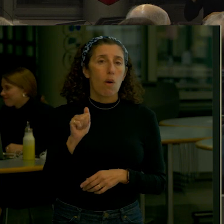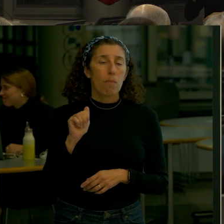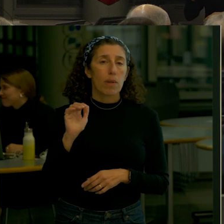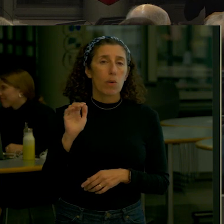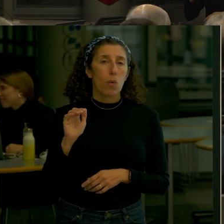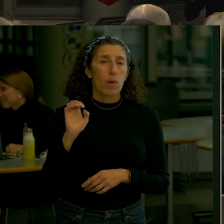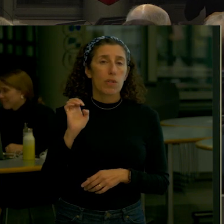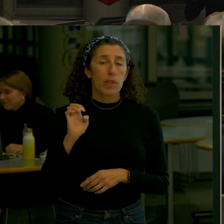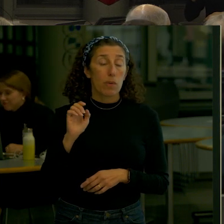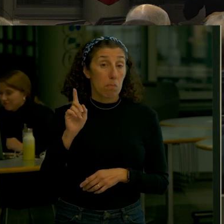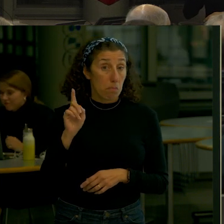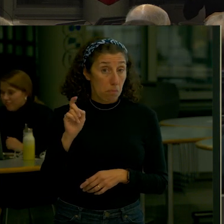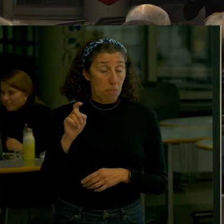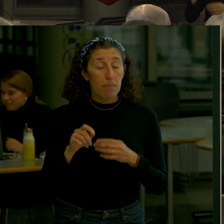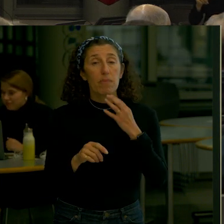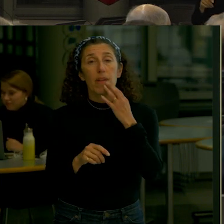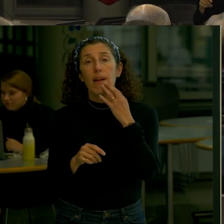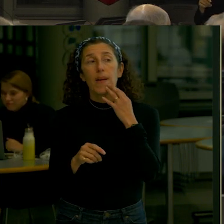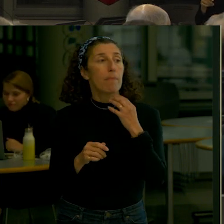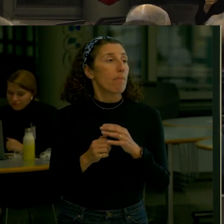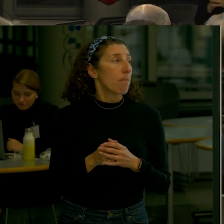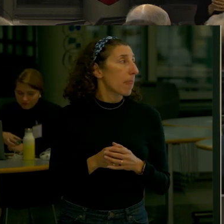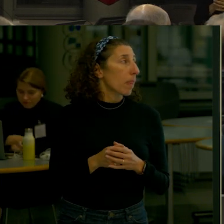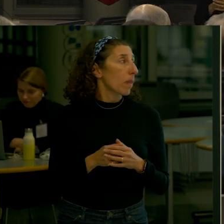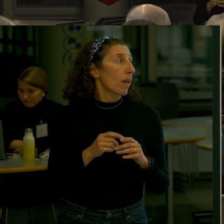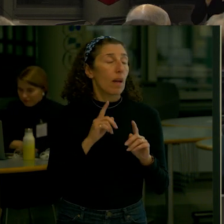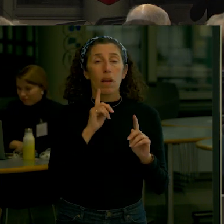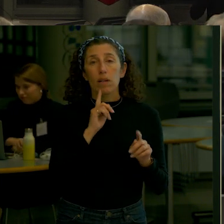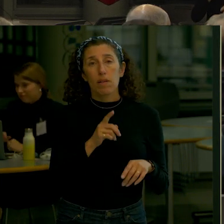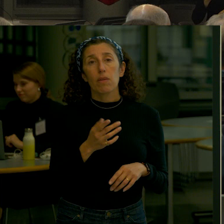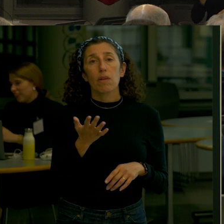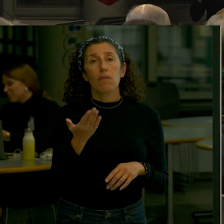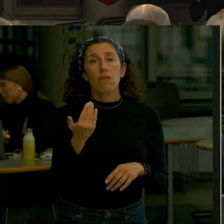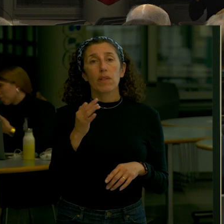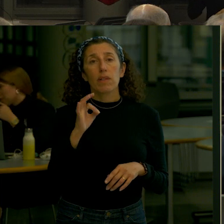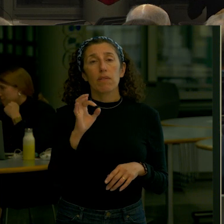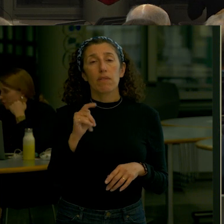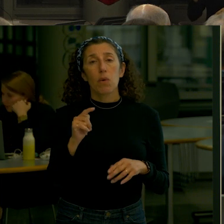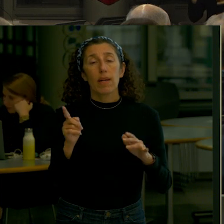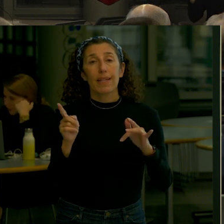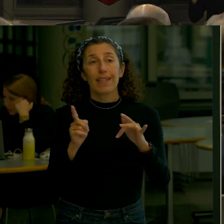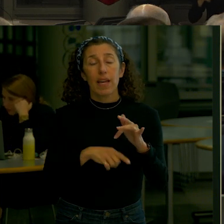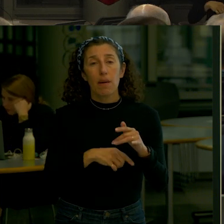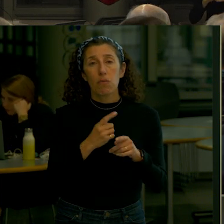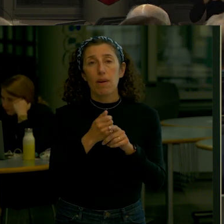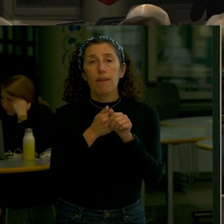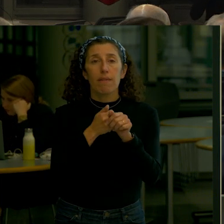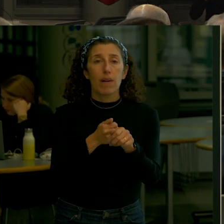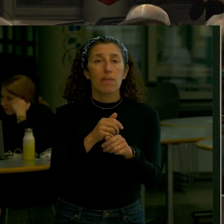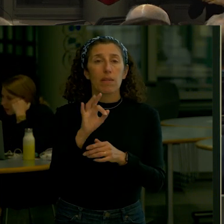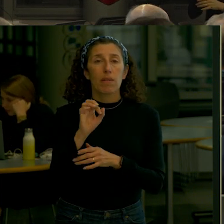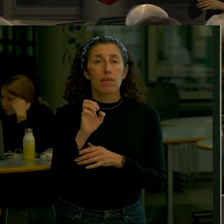foot gap is a Corps of Engineers requirement and it's in FEMA guidance as well is it a